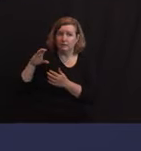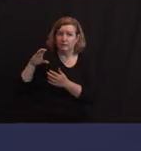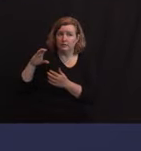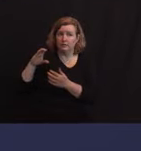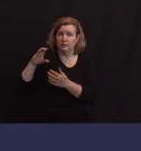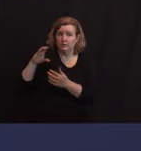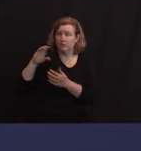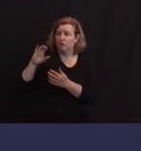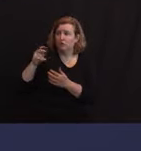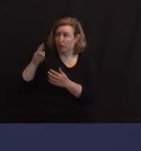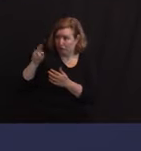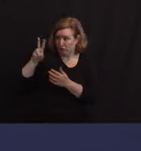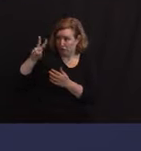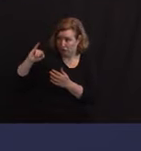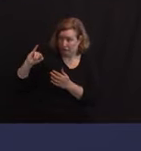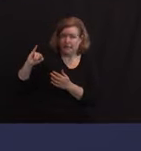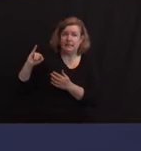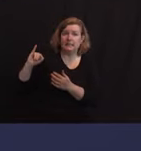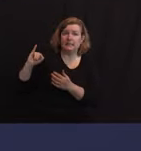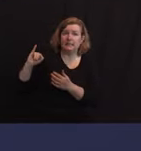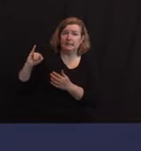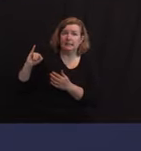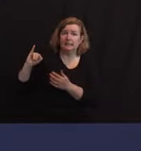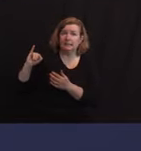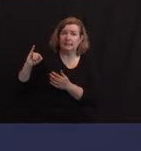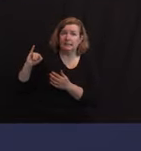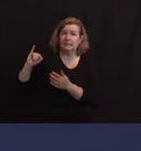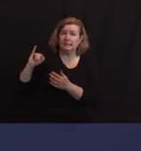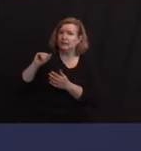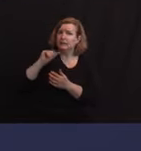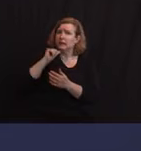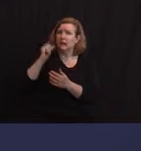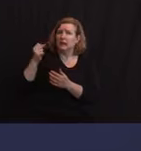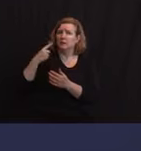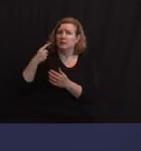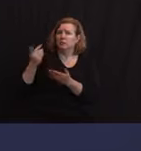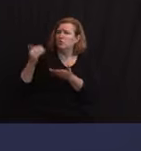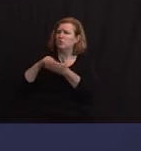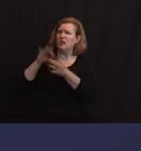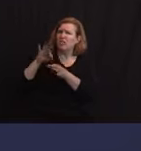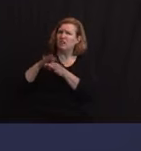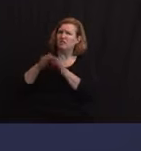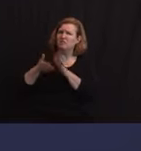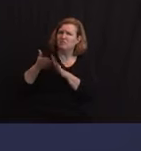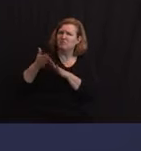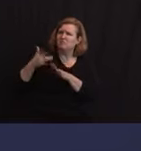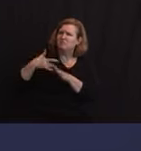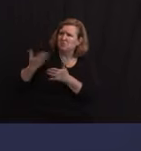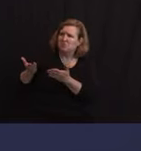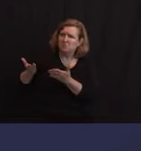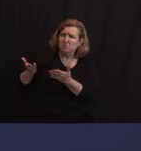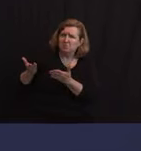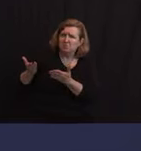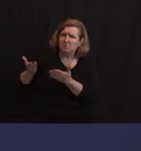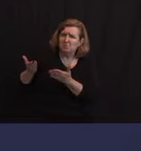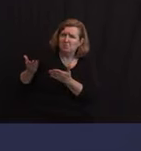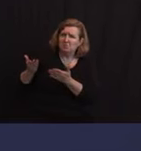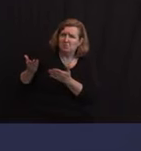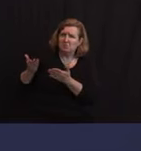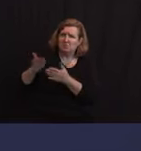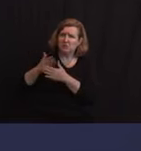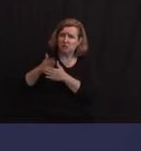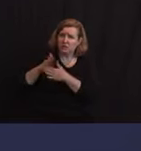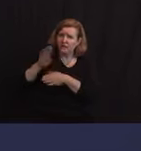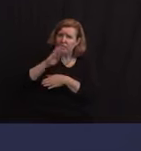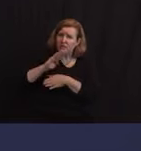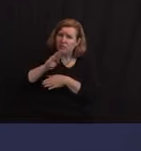I'm wondering if you have a comment on the loss of someone who has been a legislative ally of yours, and also whether you share his frustration